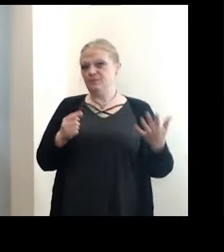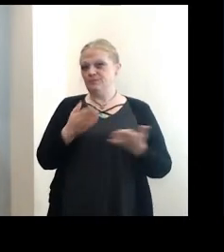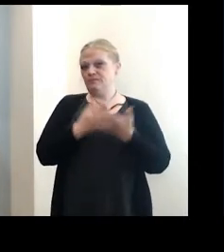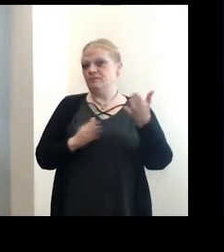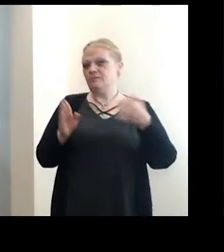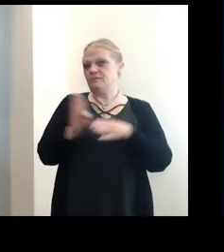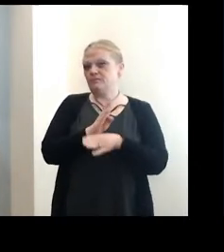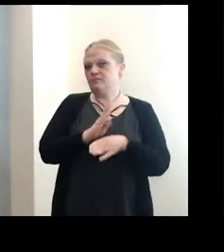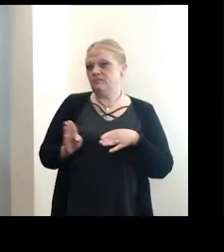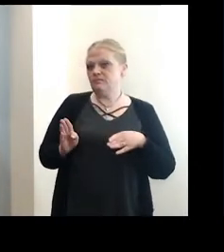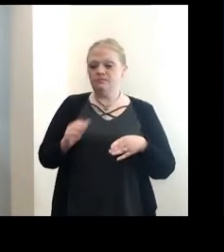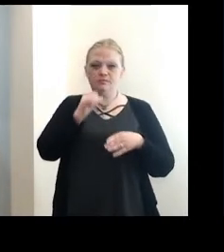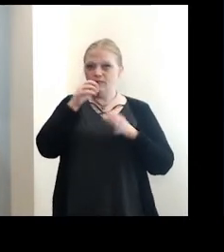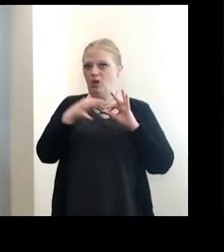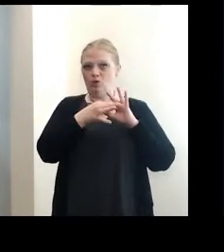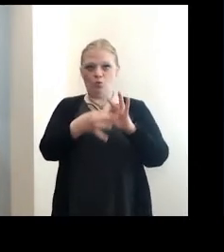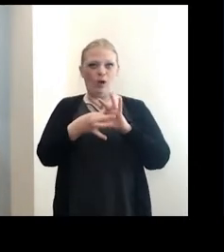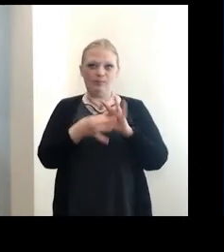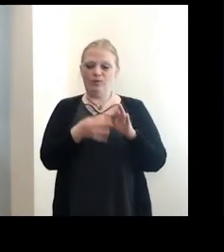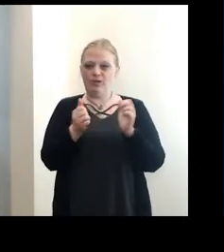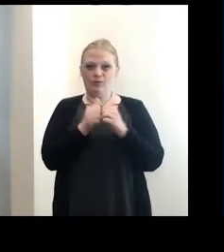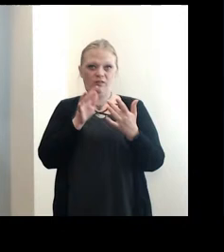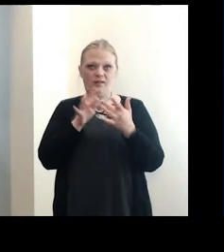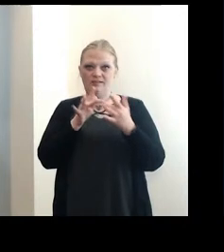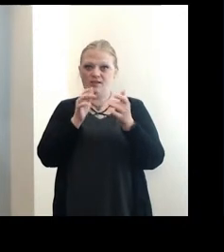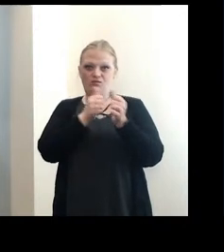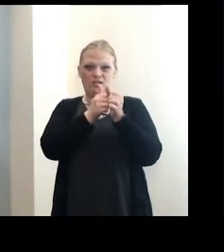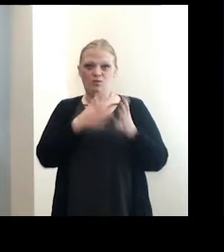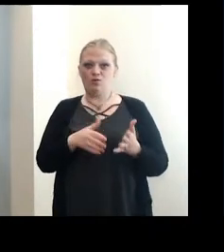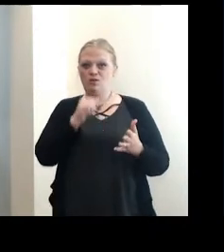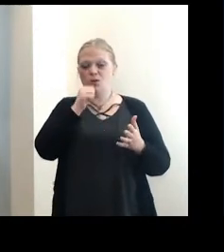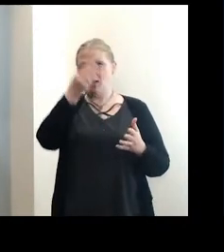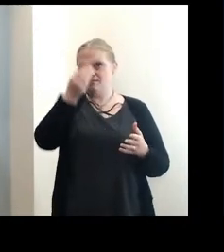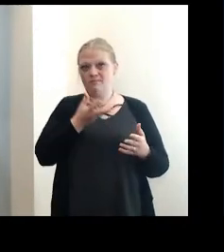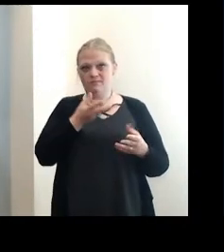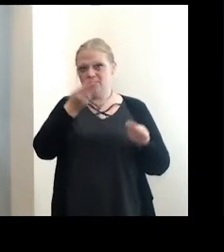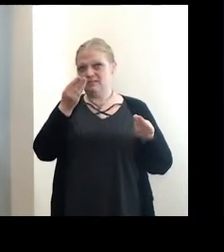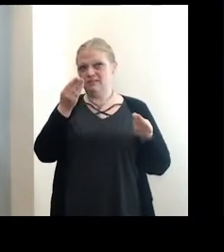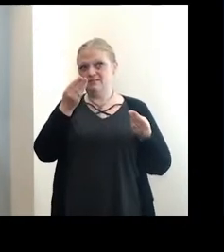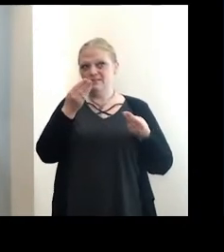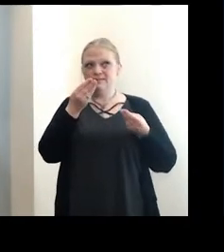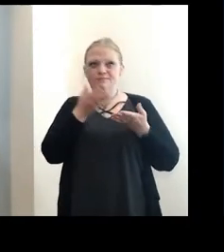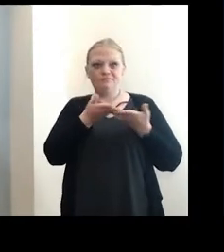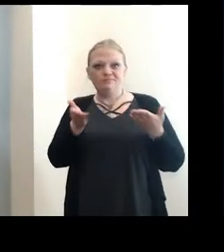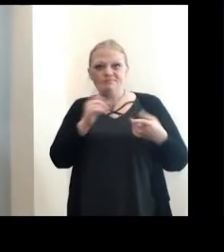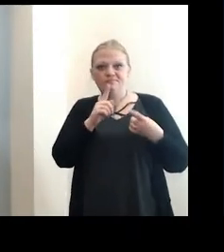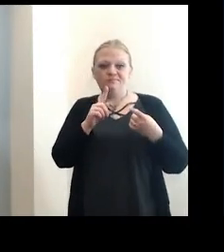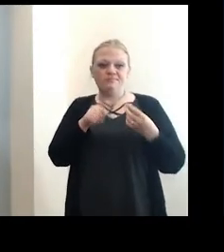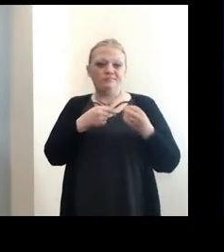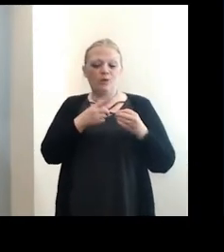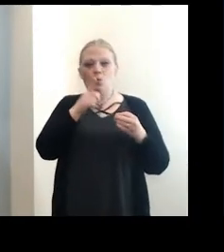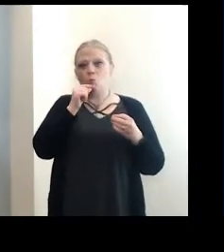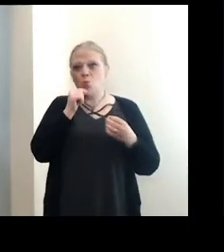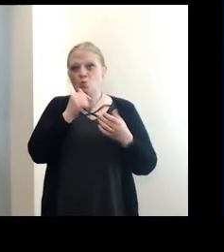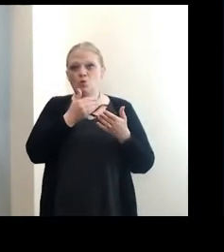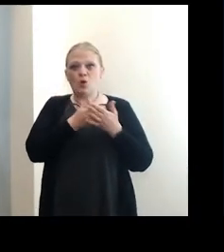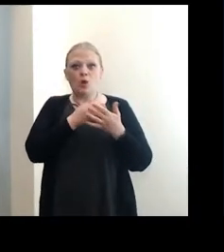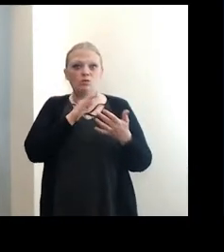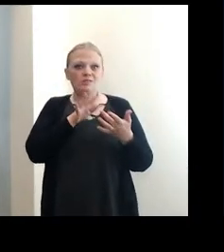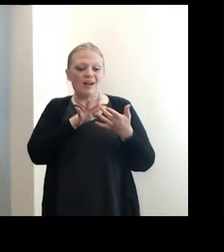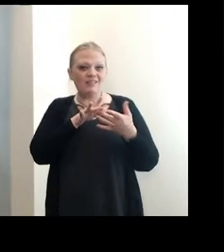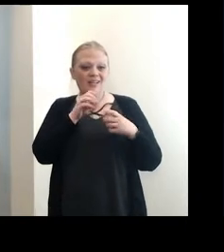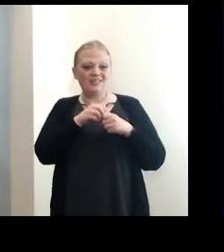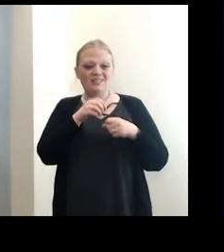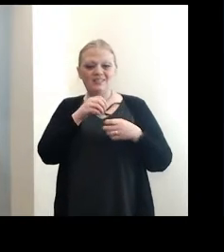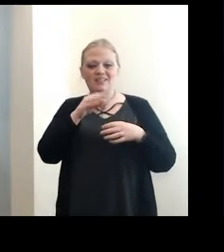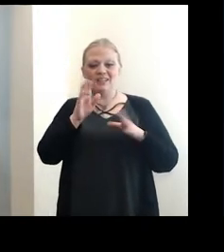businesses are not cooperating with our contact tracers and not telling us information about who close contacts were in childcare